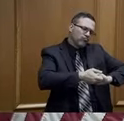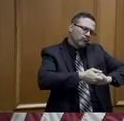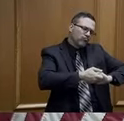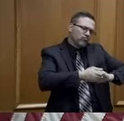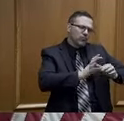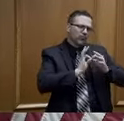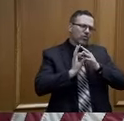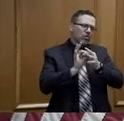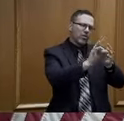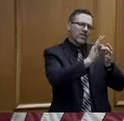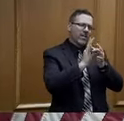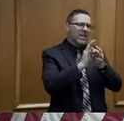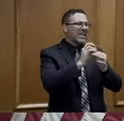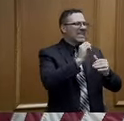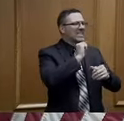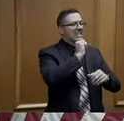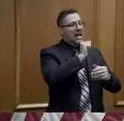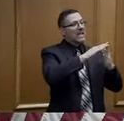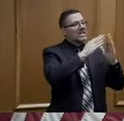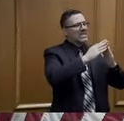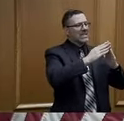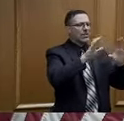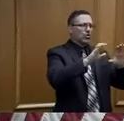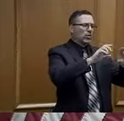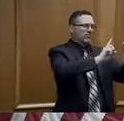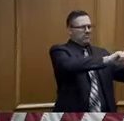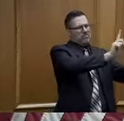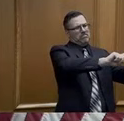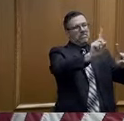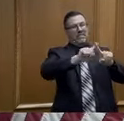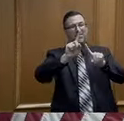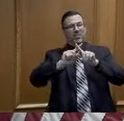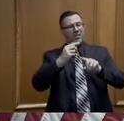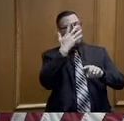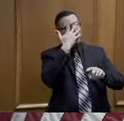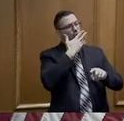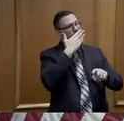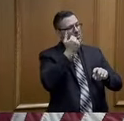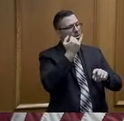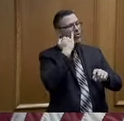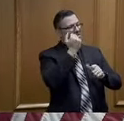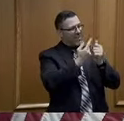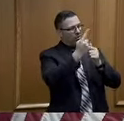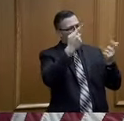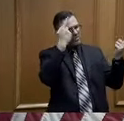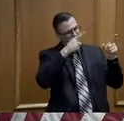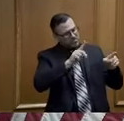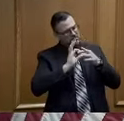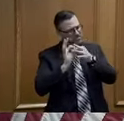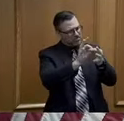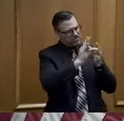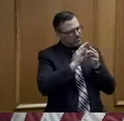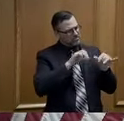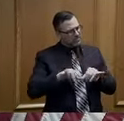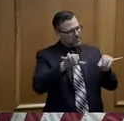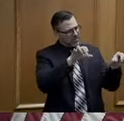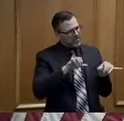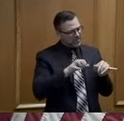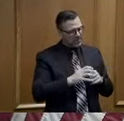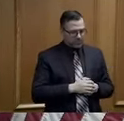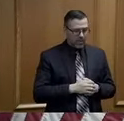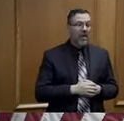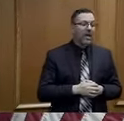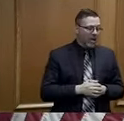know, a city sort of going about this on their own. Yeah. You know, I've been on the phone. I've talked to probably five or six